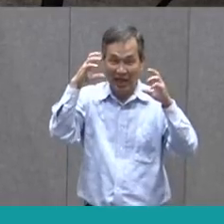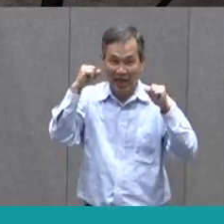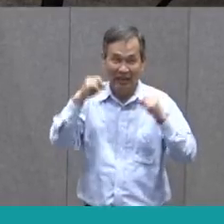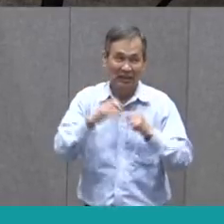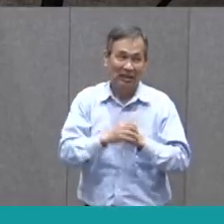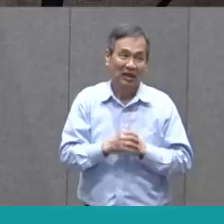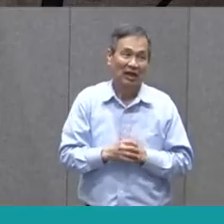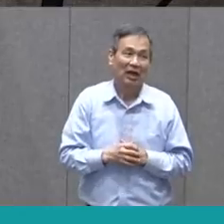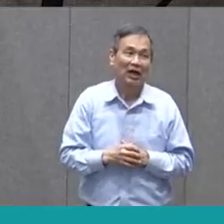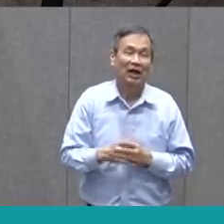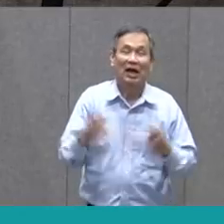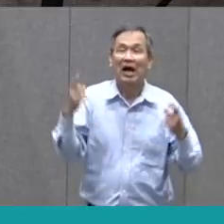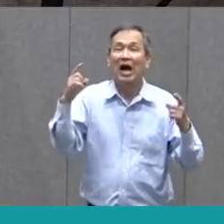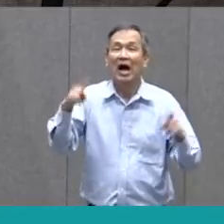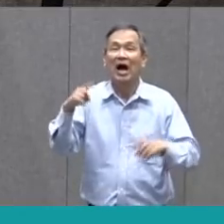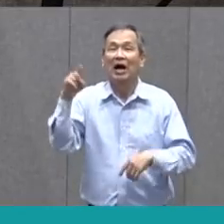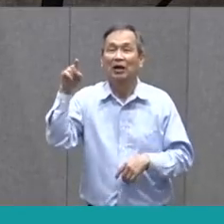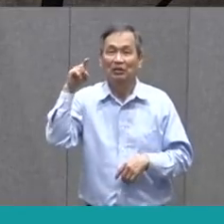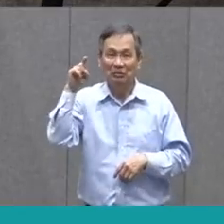explodes.